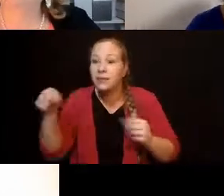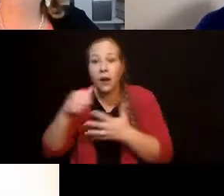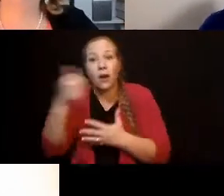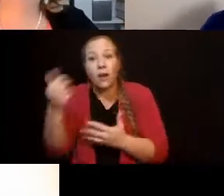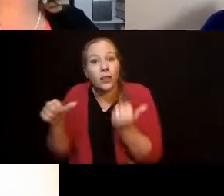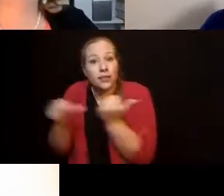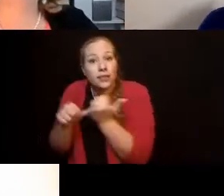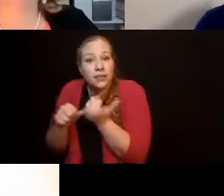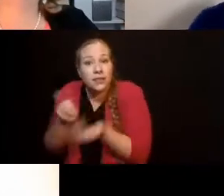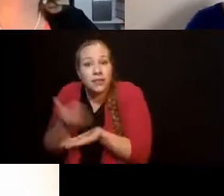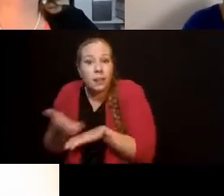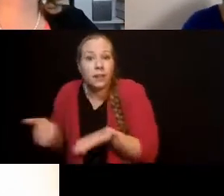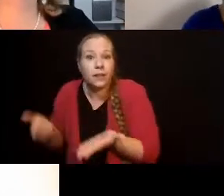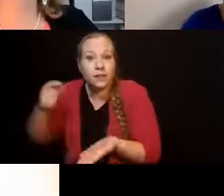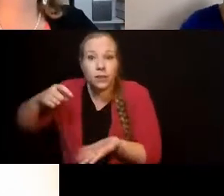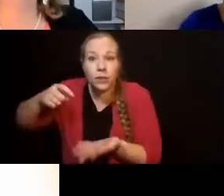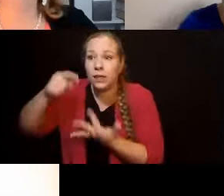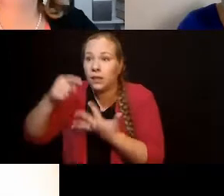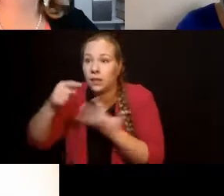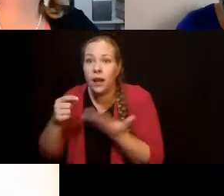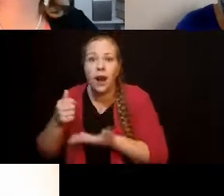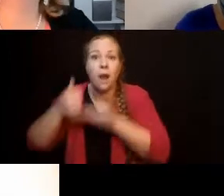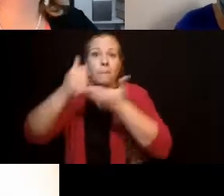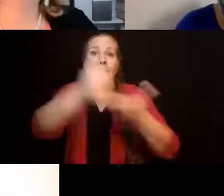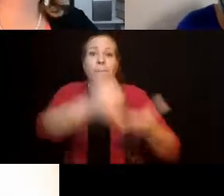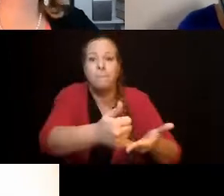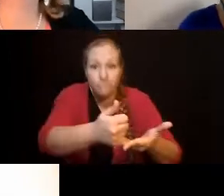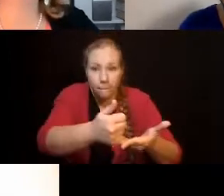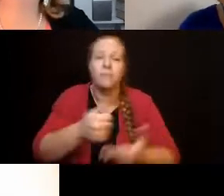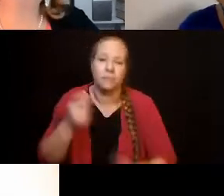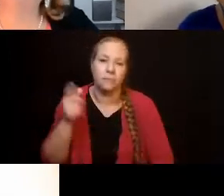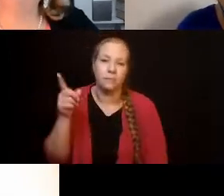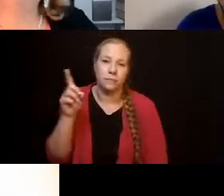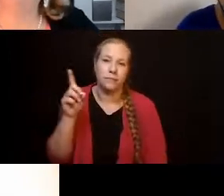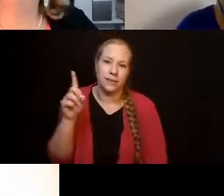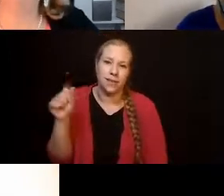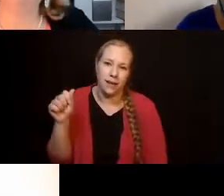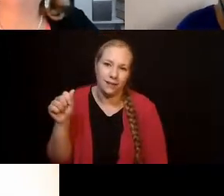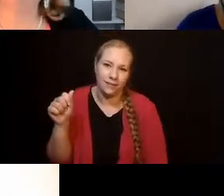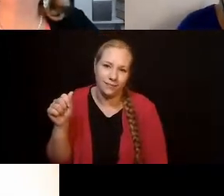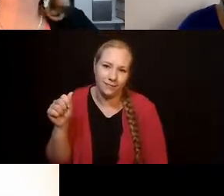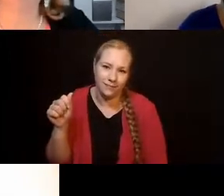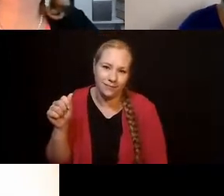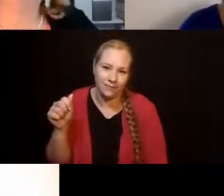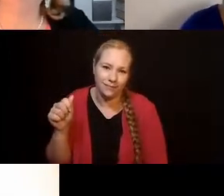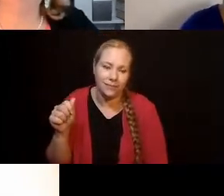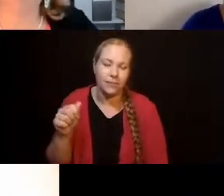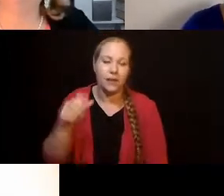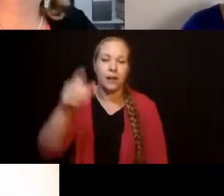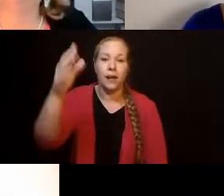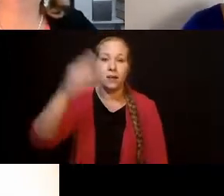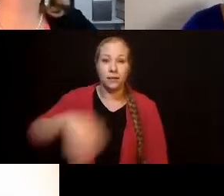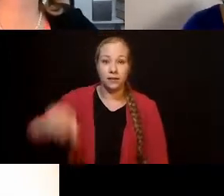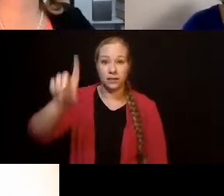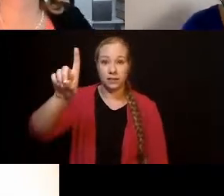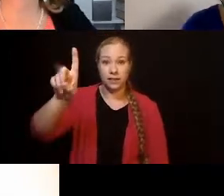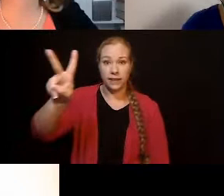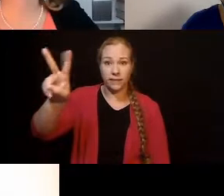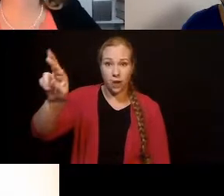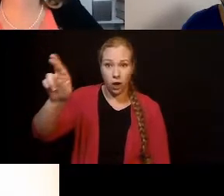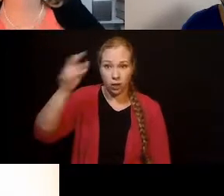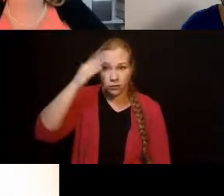The one down here on the bottom, DVR, that's the Department of Vocational Rehabilitation.